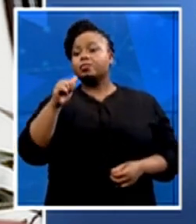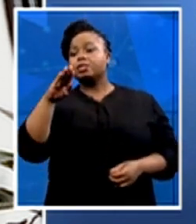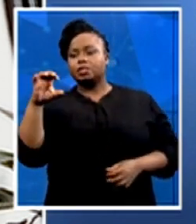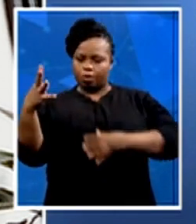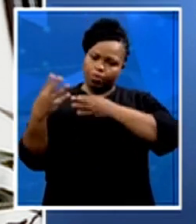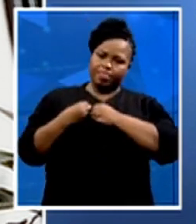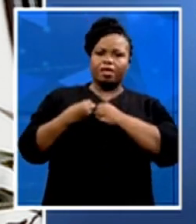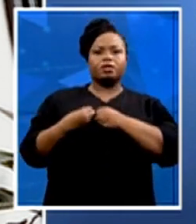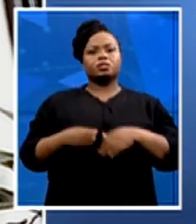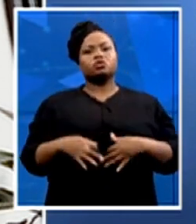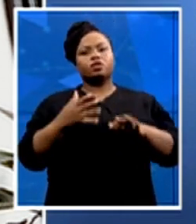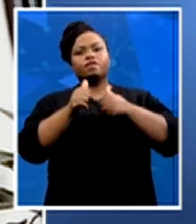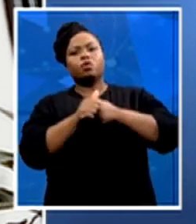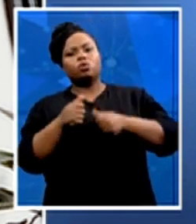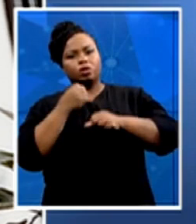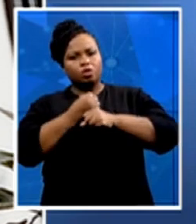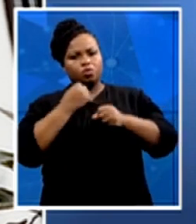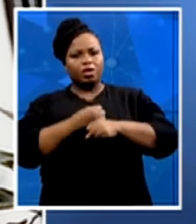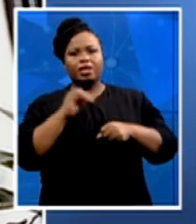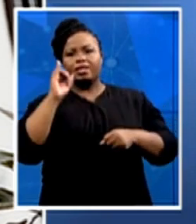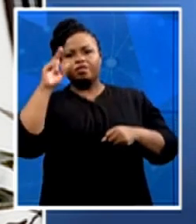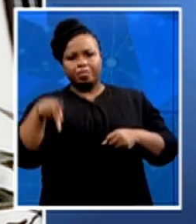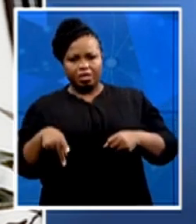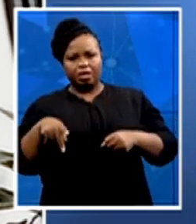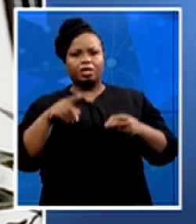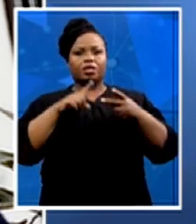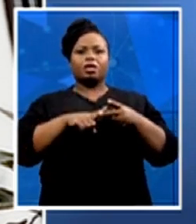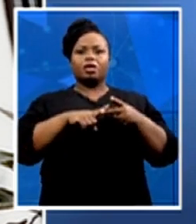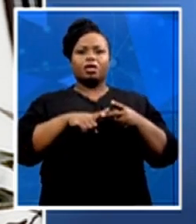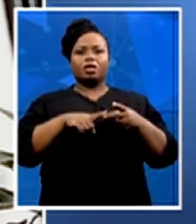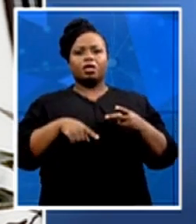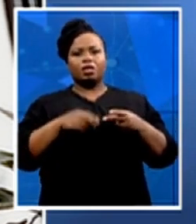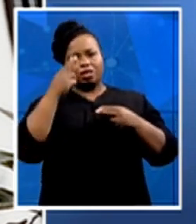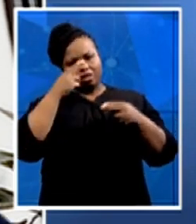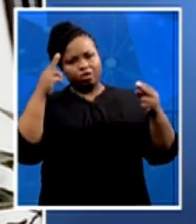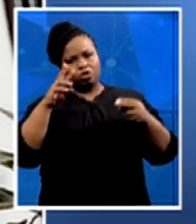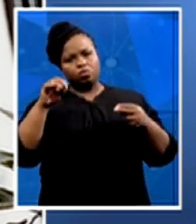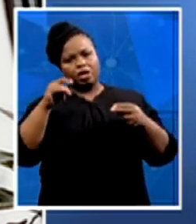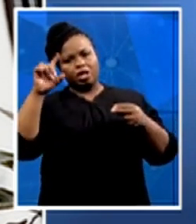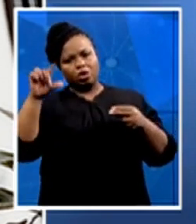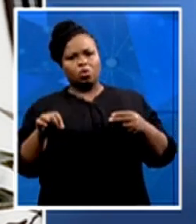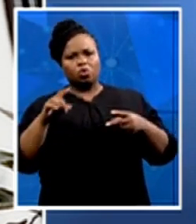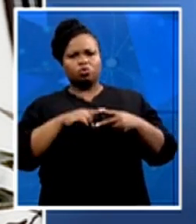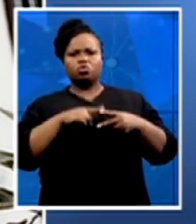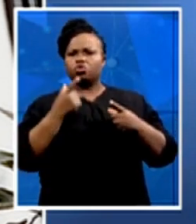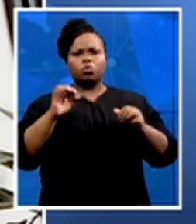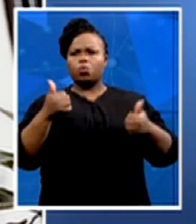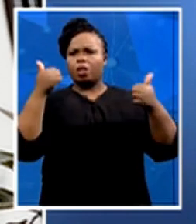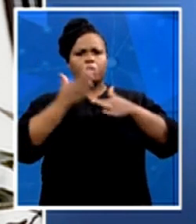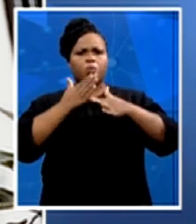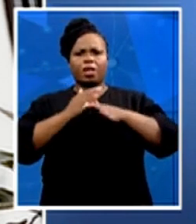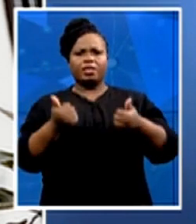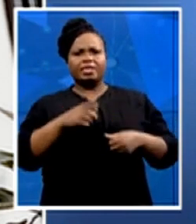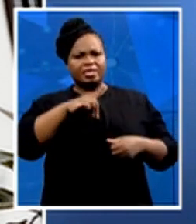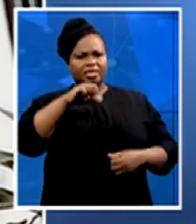by the IFP, by Honourable Numa Duhia, who's doing great work there. The DA is doing great work. But this